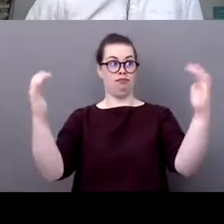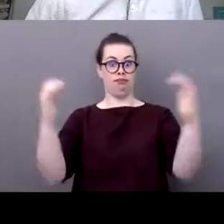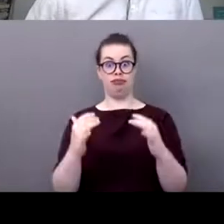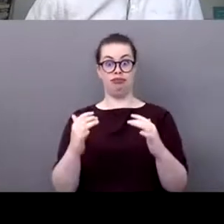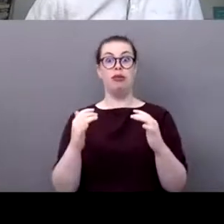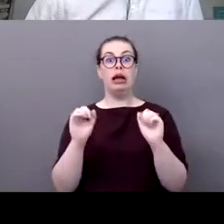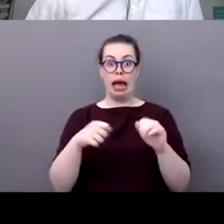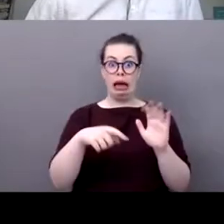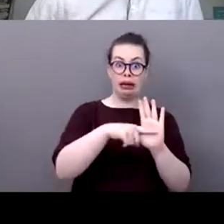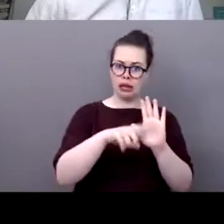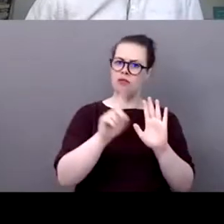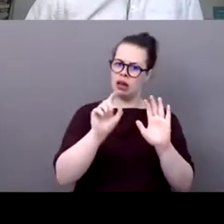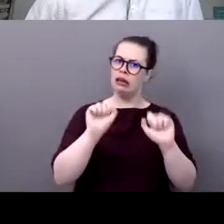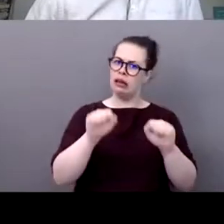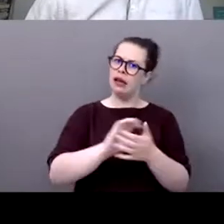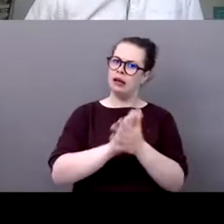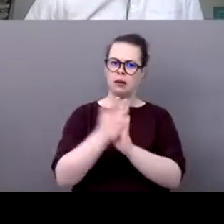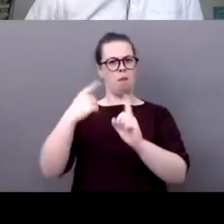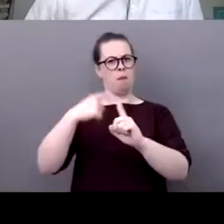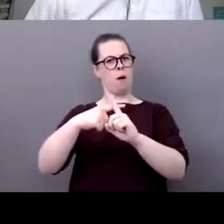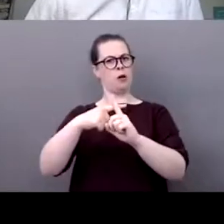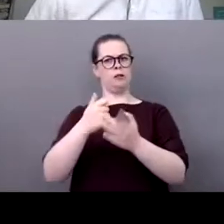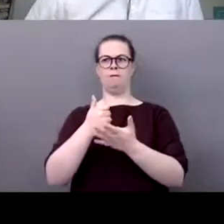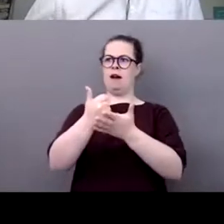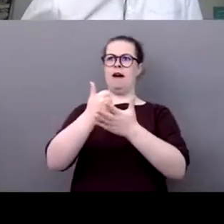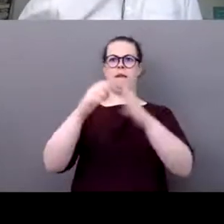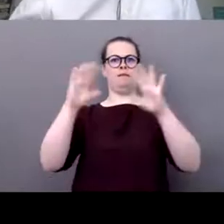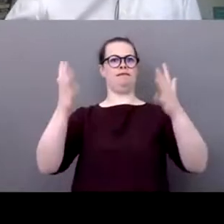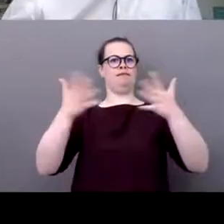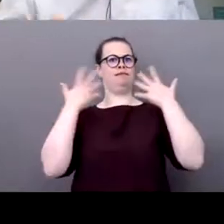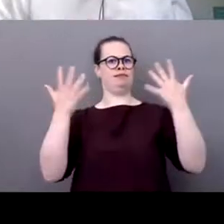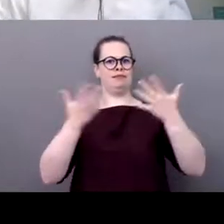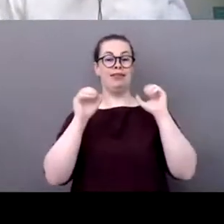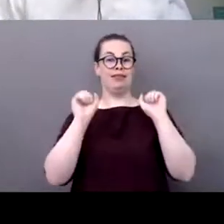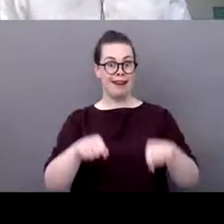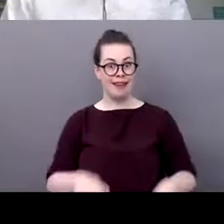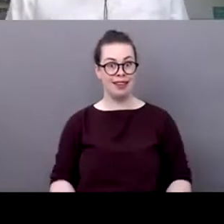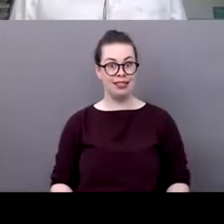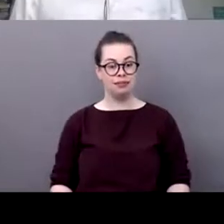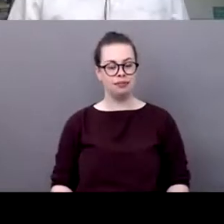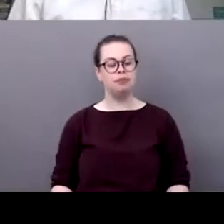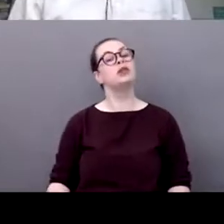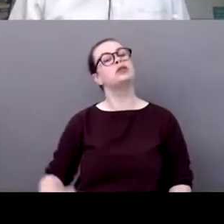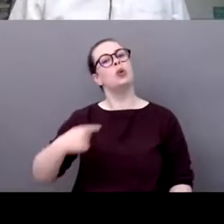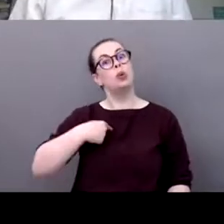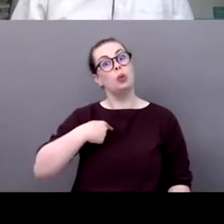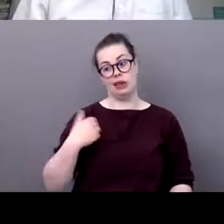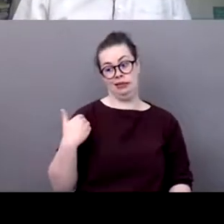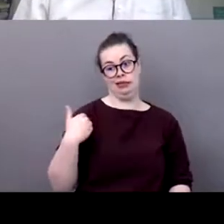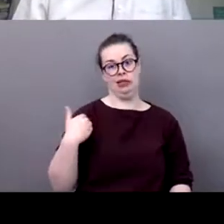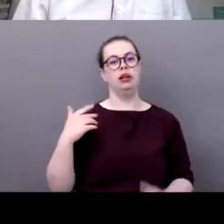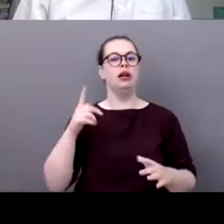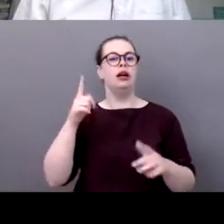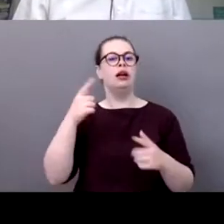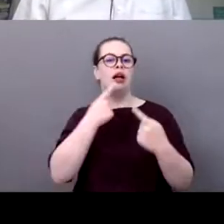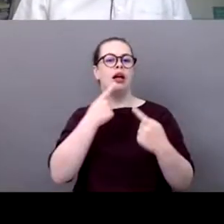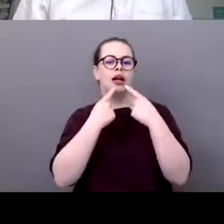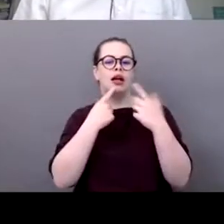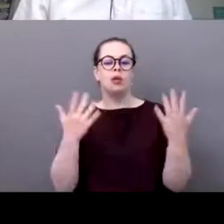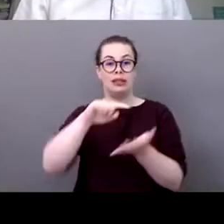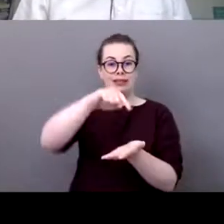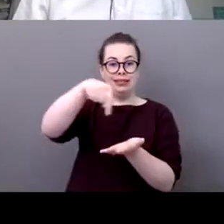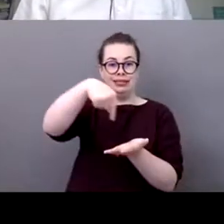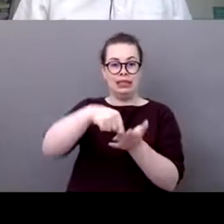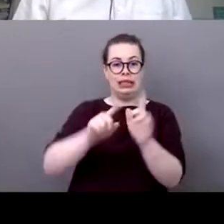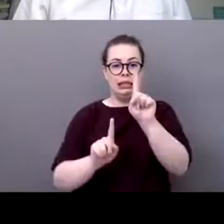our latest publication was really about urban biodiversity which is a concept that iucn is really strongly putting forward with you know